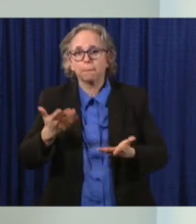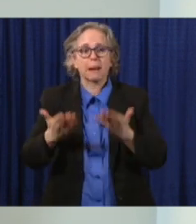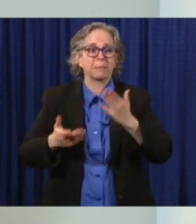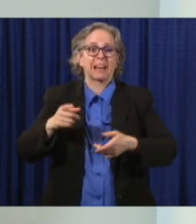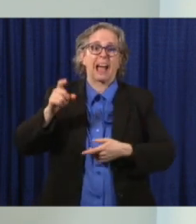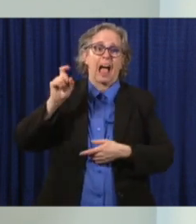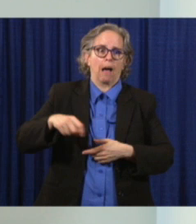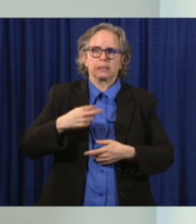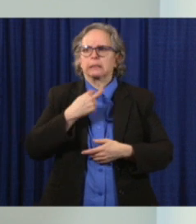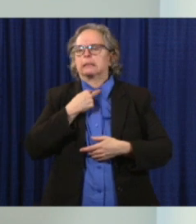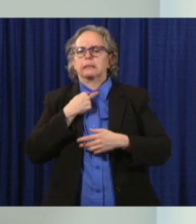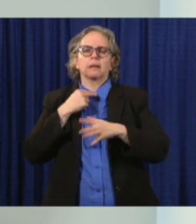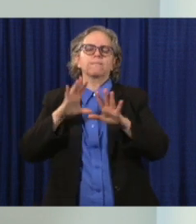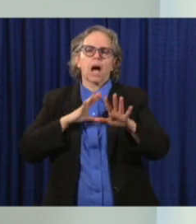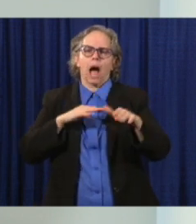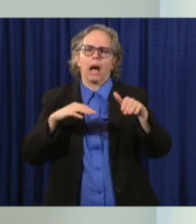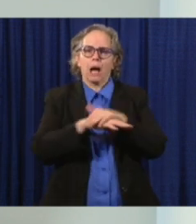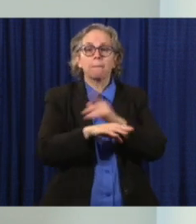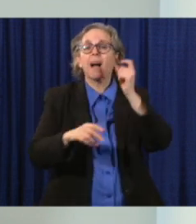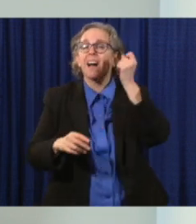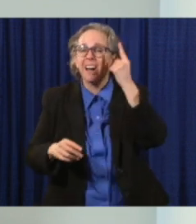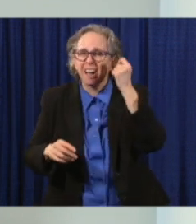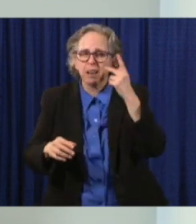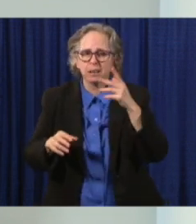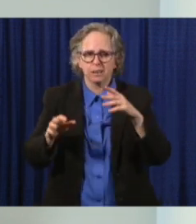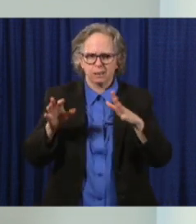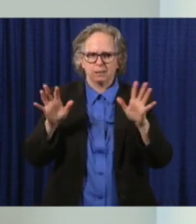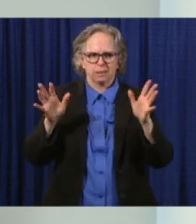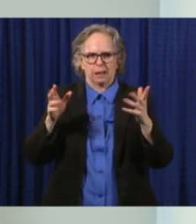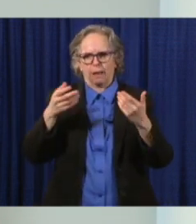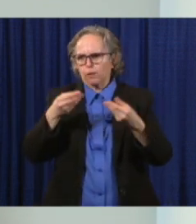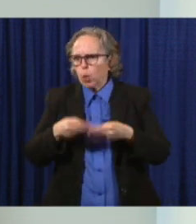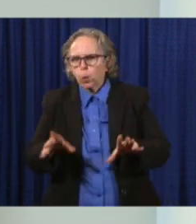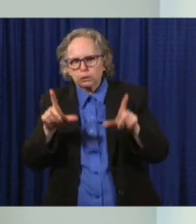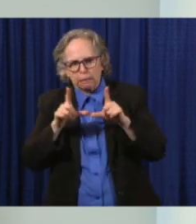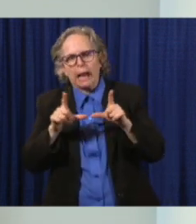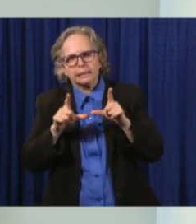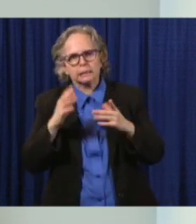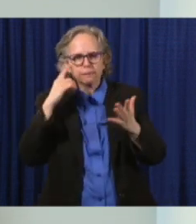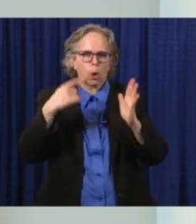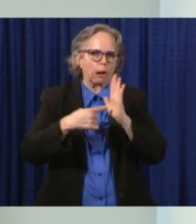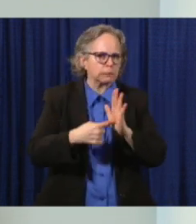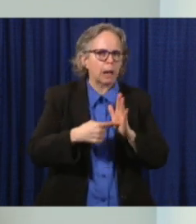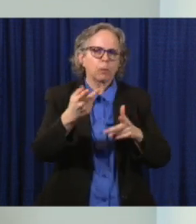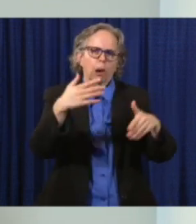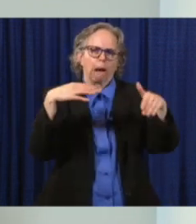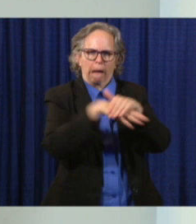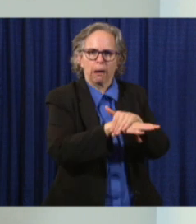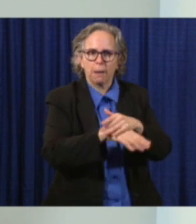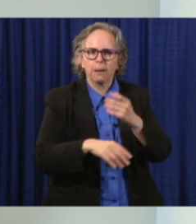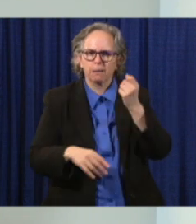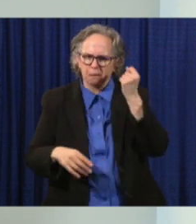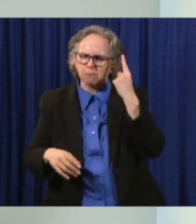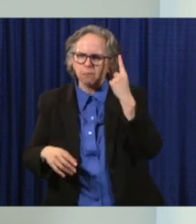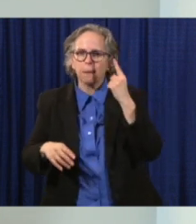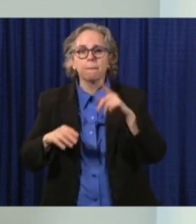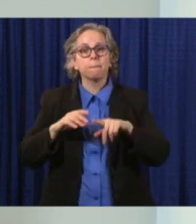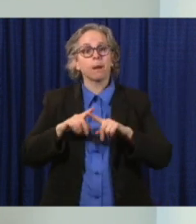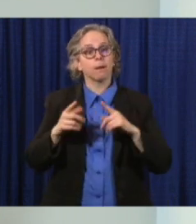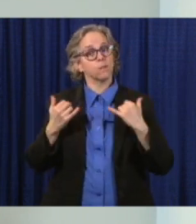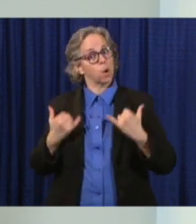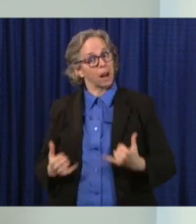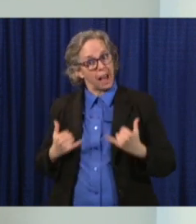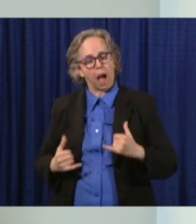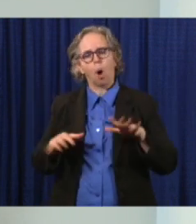like that to begin another phase of your life, a job, something along those lines, and that service will be